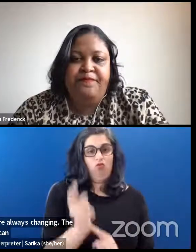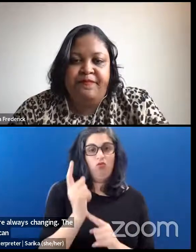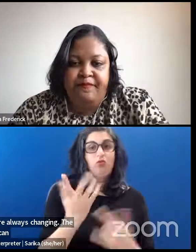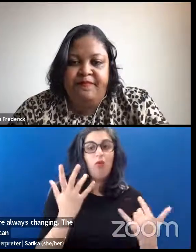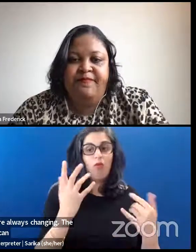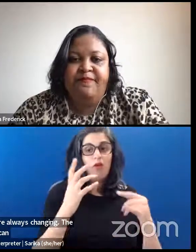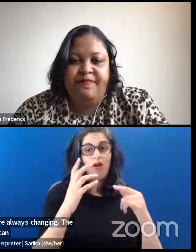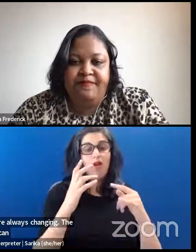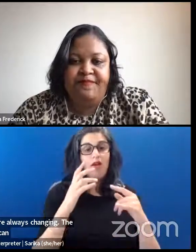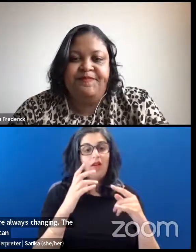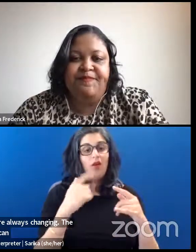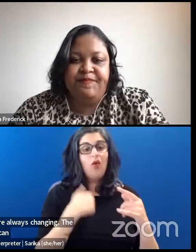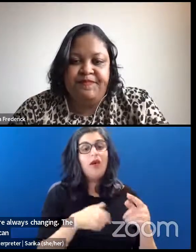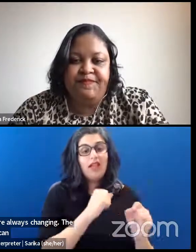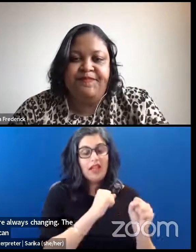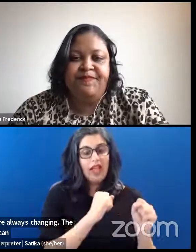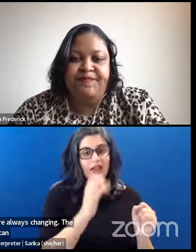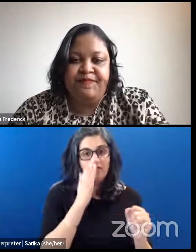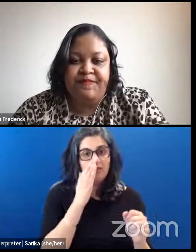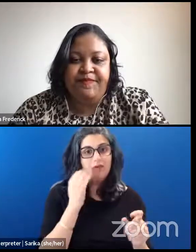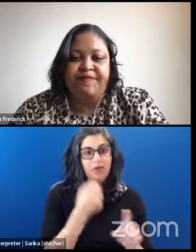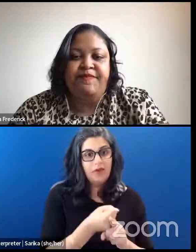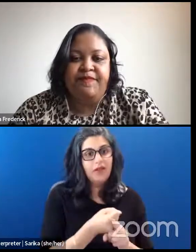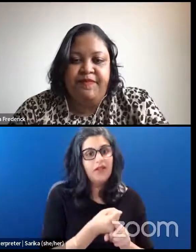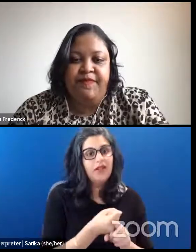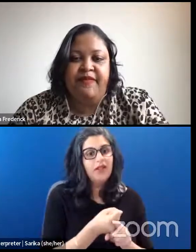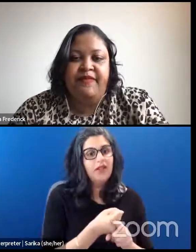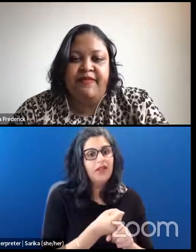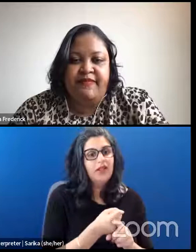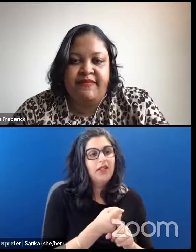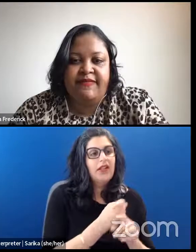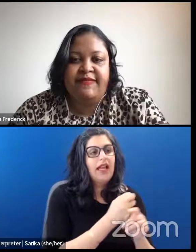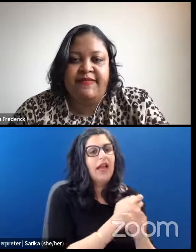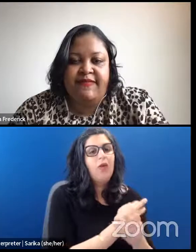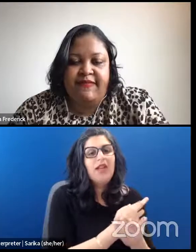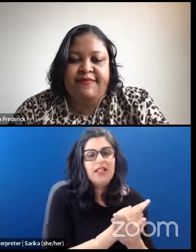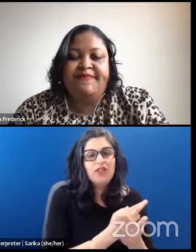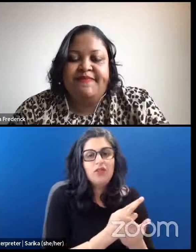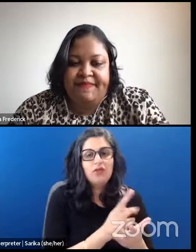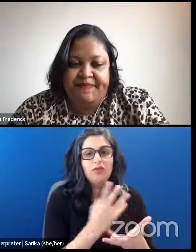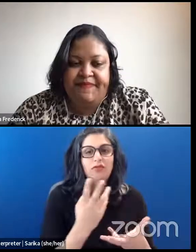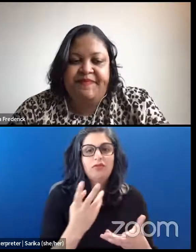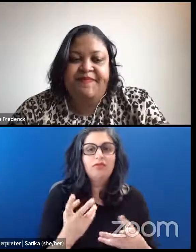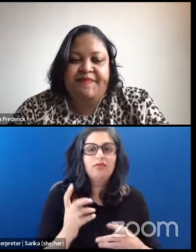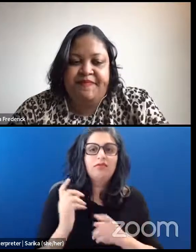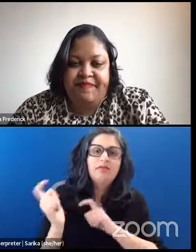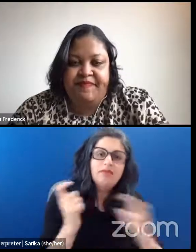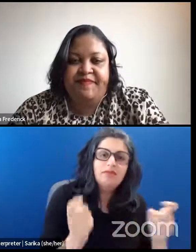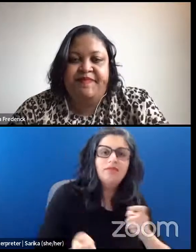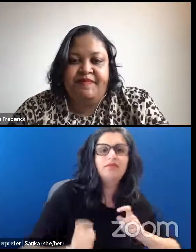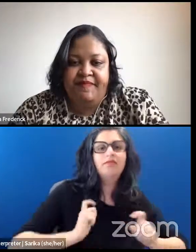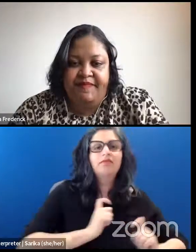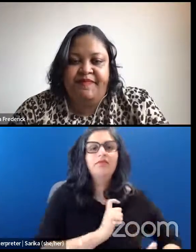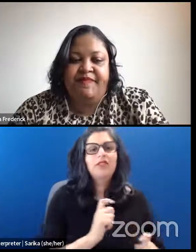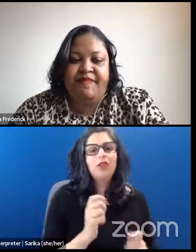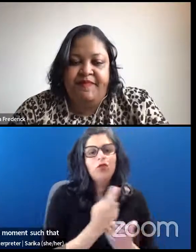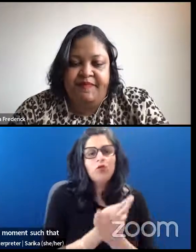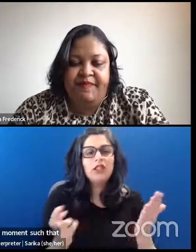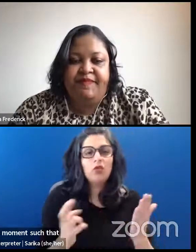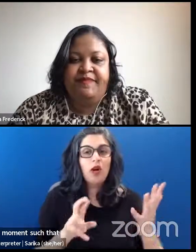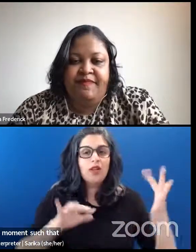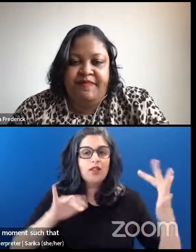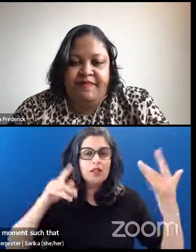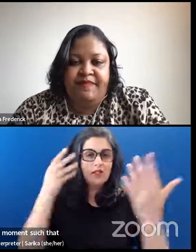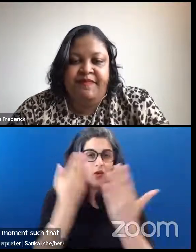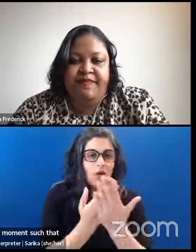resource ourselves such that we can meet each moment, including those that will come in the future and become our present moment in a good way. And there's a great